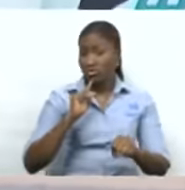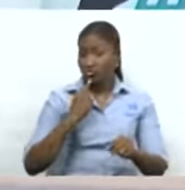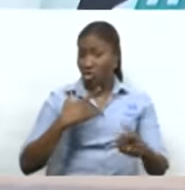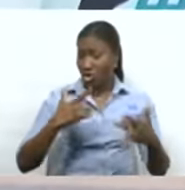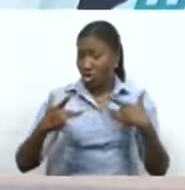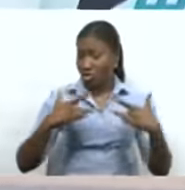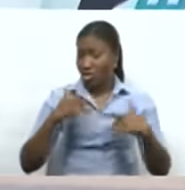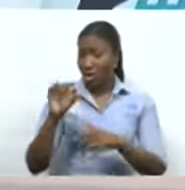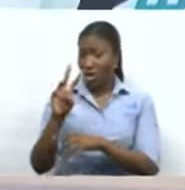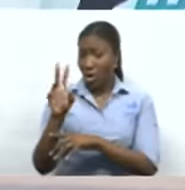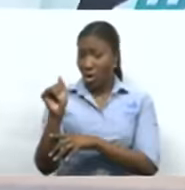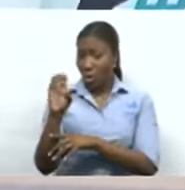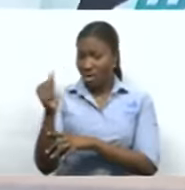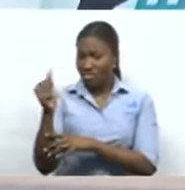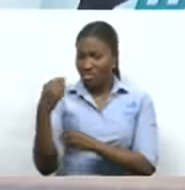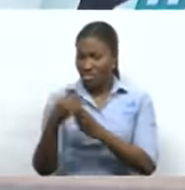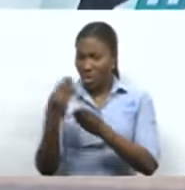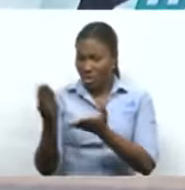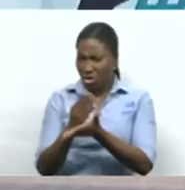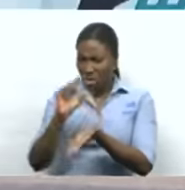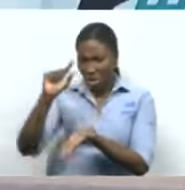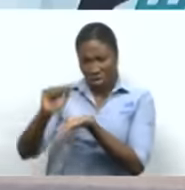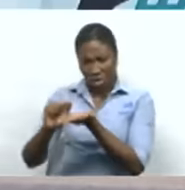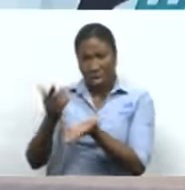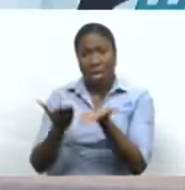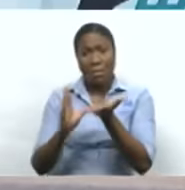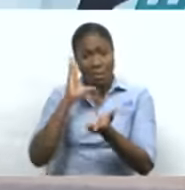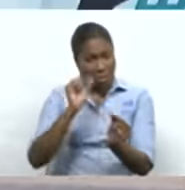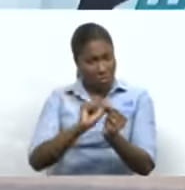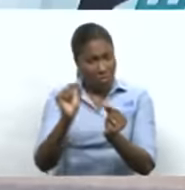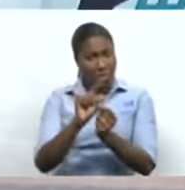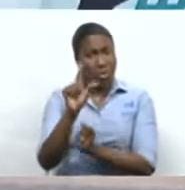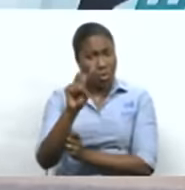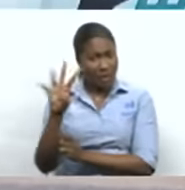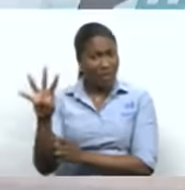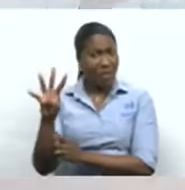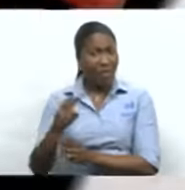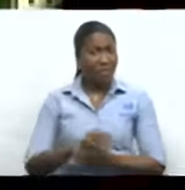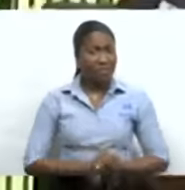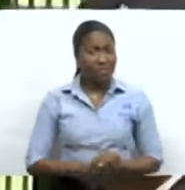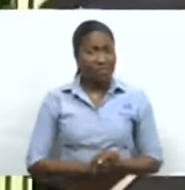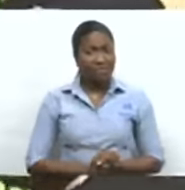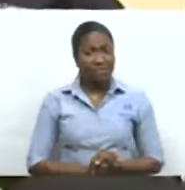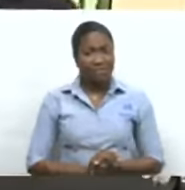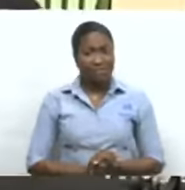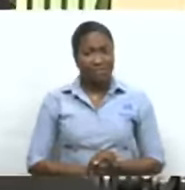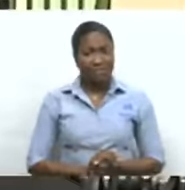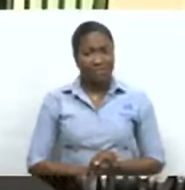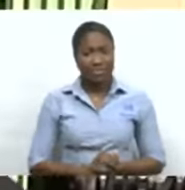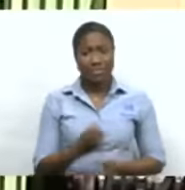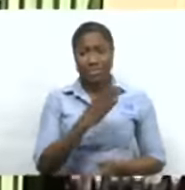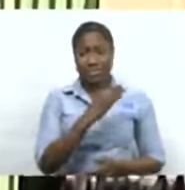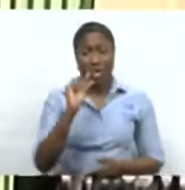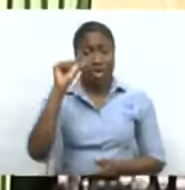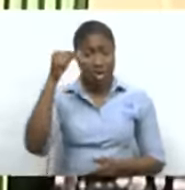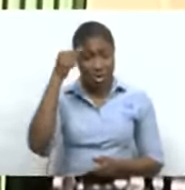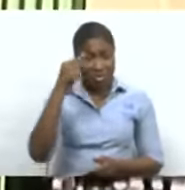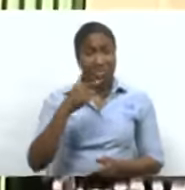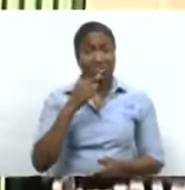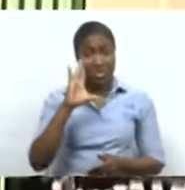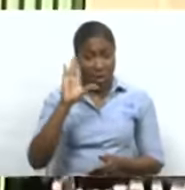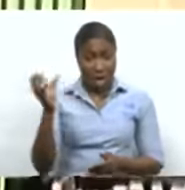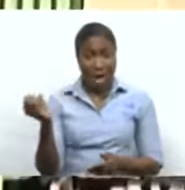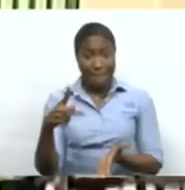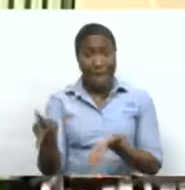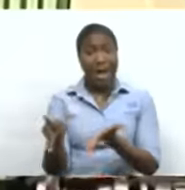WASA's financial allocation hints at mass layoffs in 2024. With government offering back pay